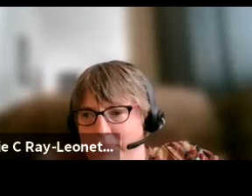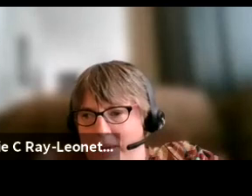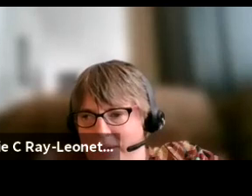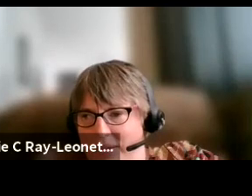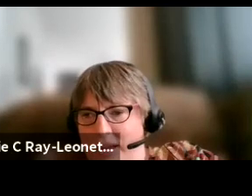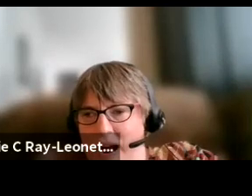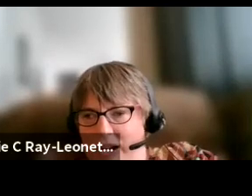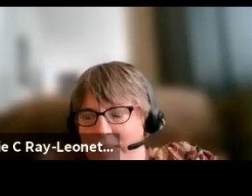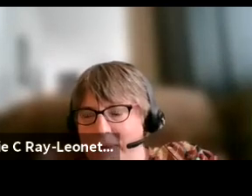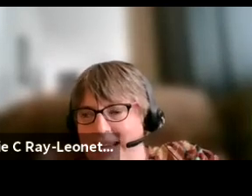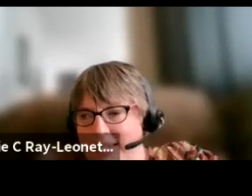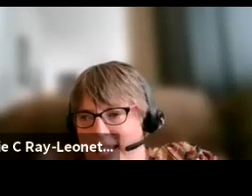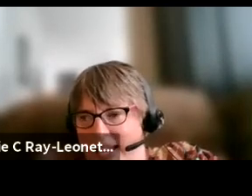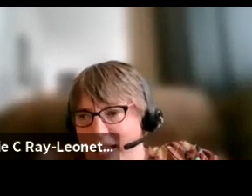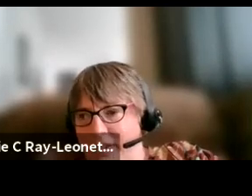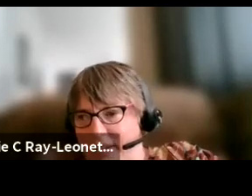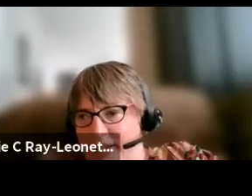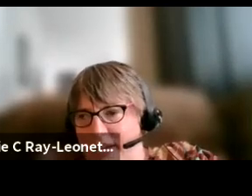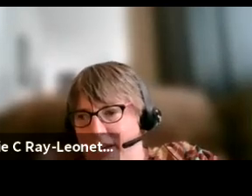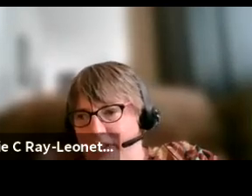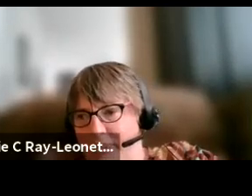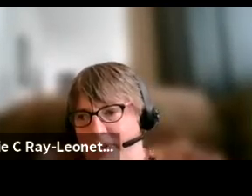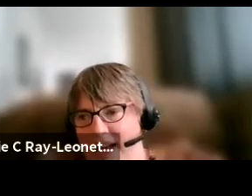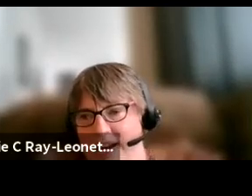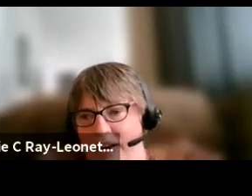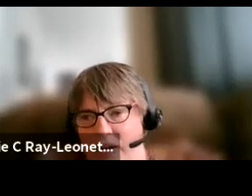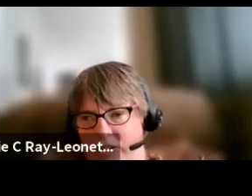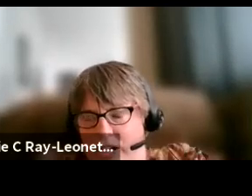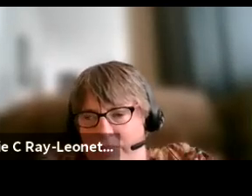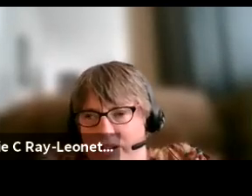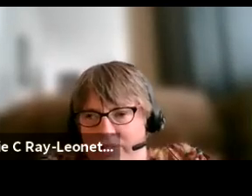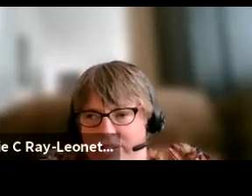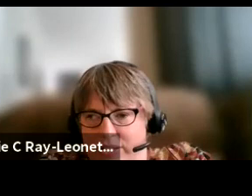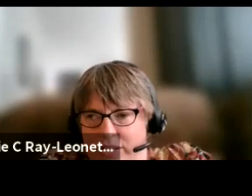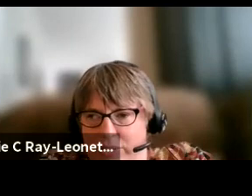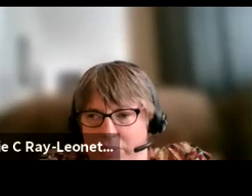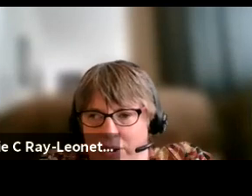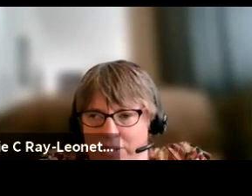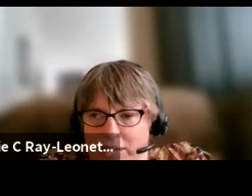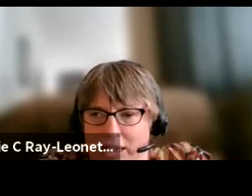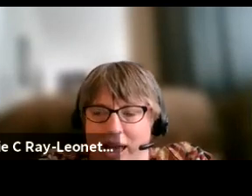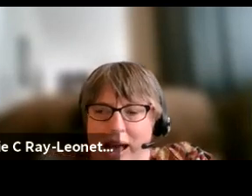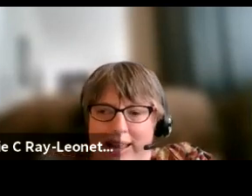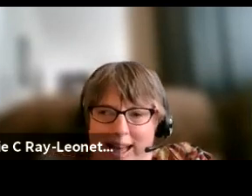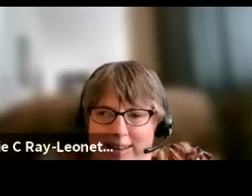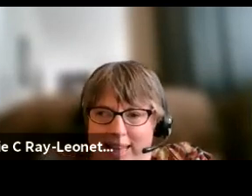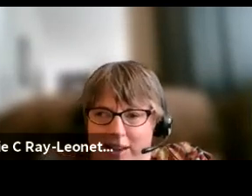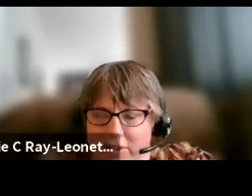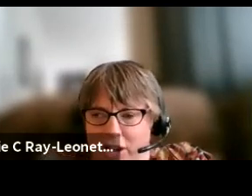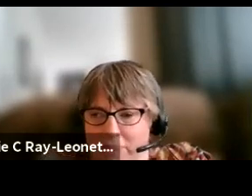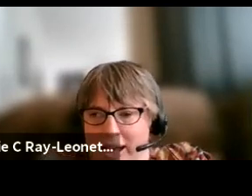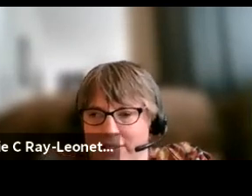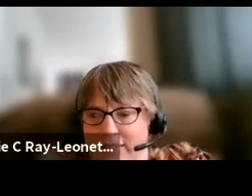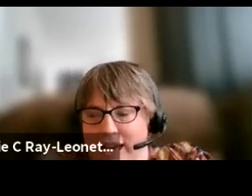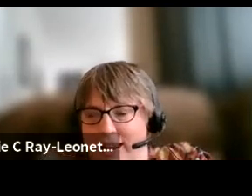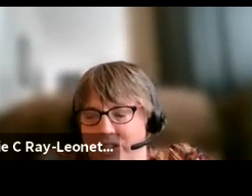help us build our capacity to continue to continue provide long-term services and supports. Again, that